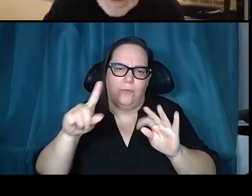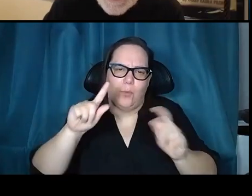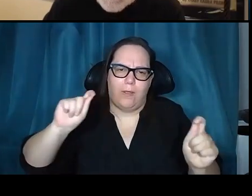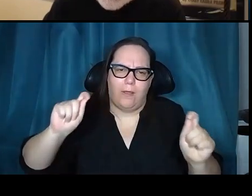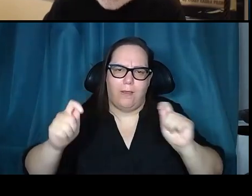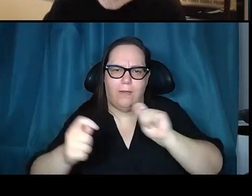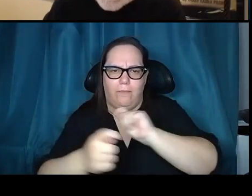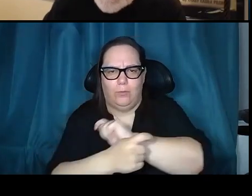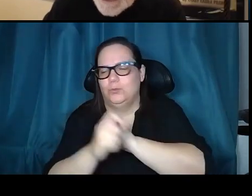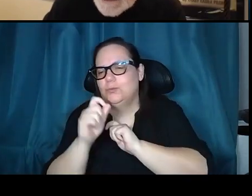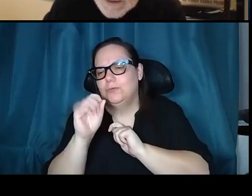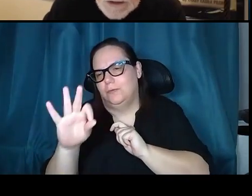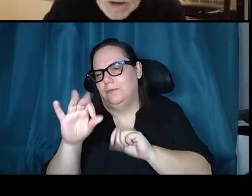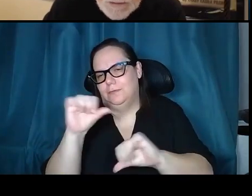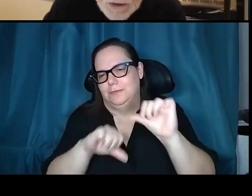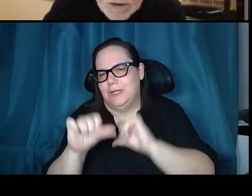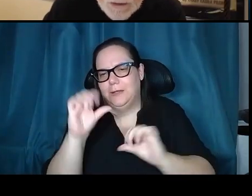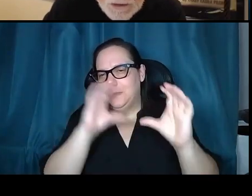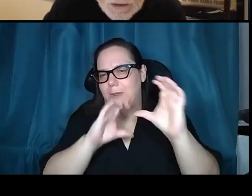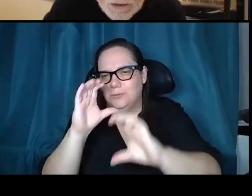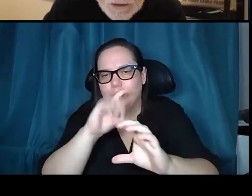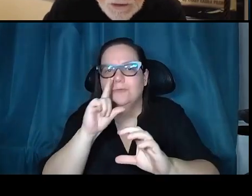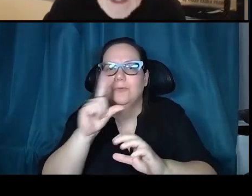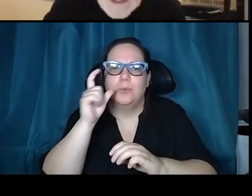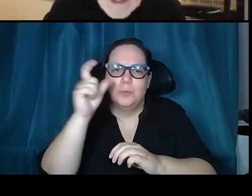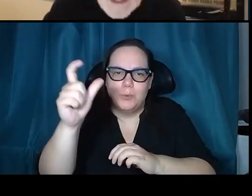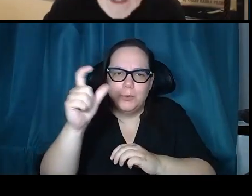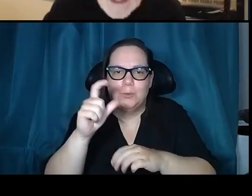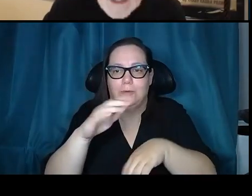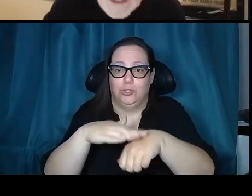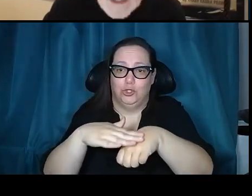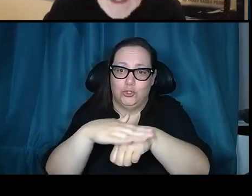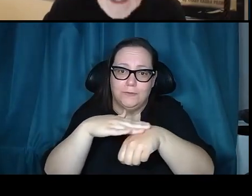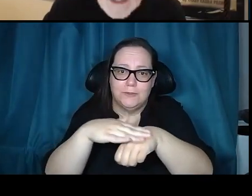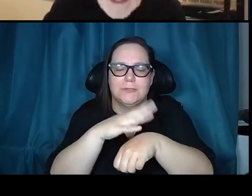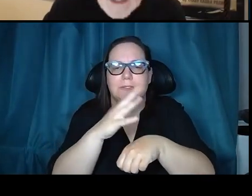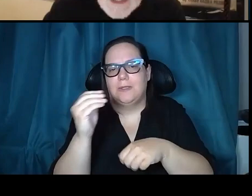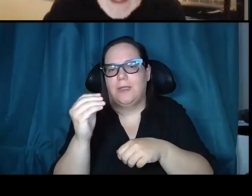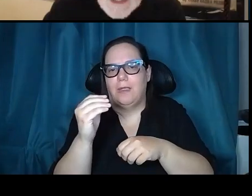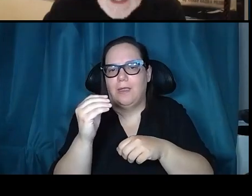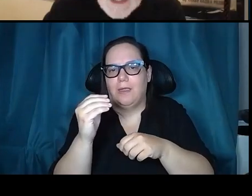of scientific expedition to the moon on the surface and in